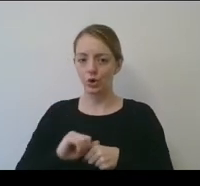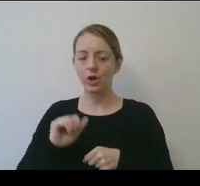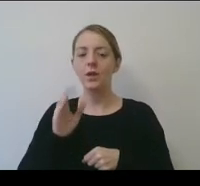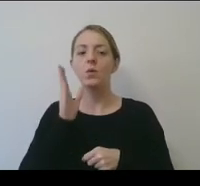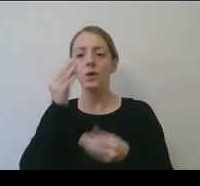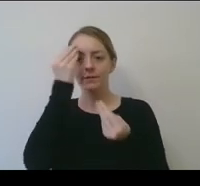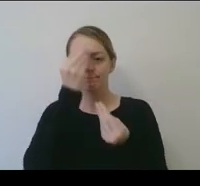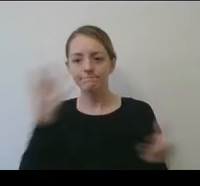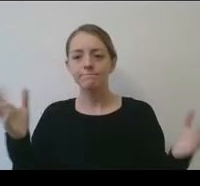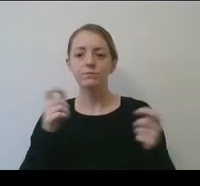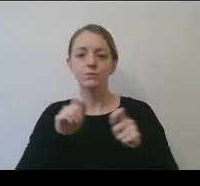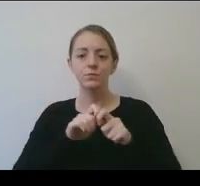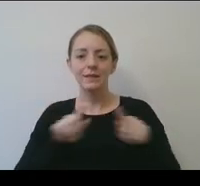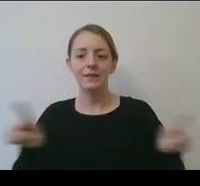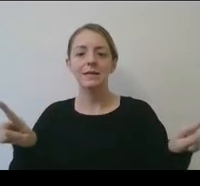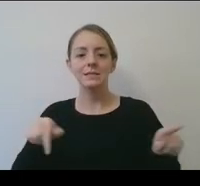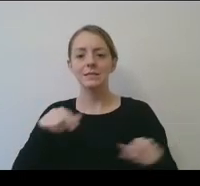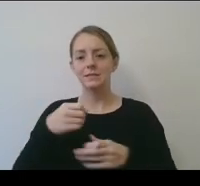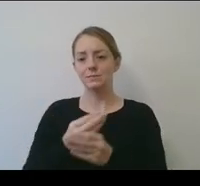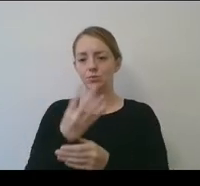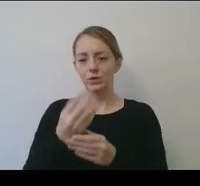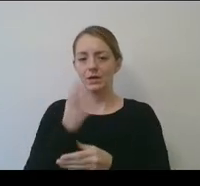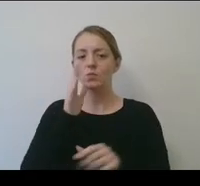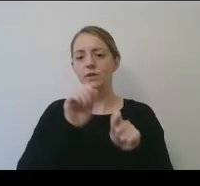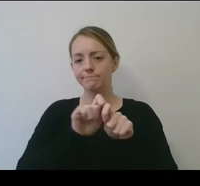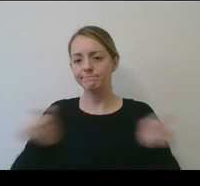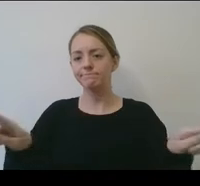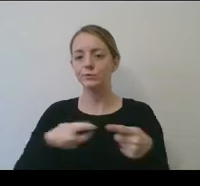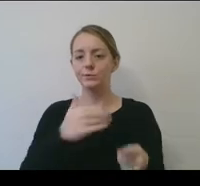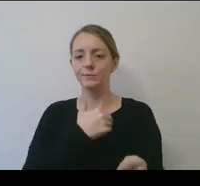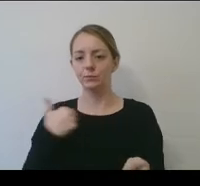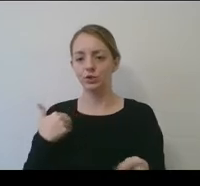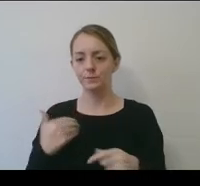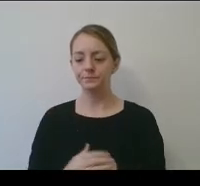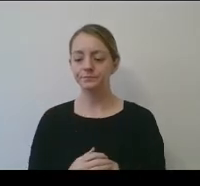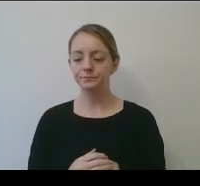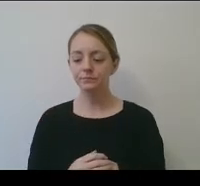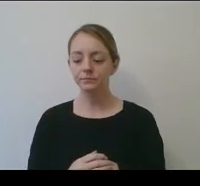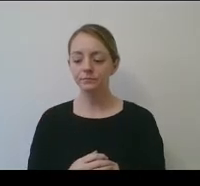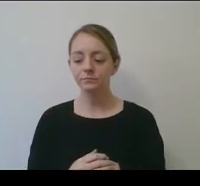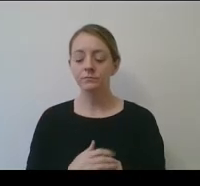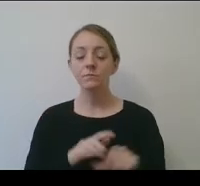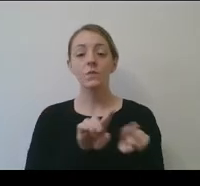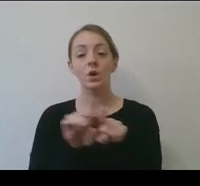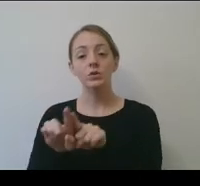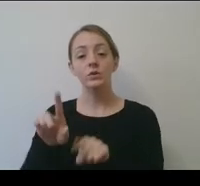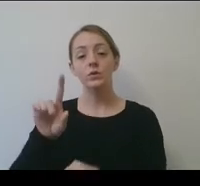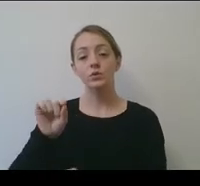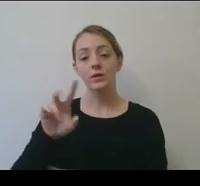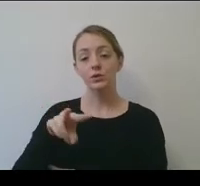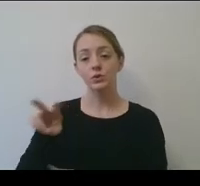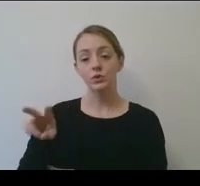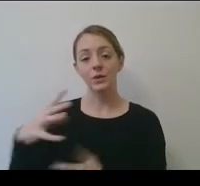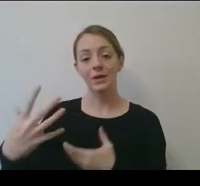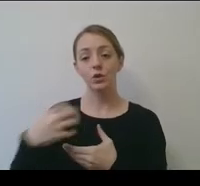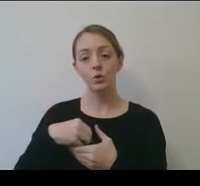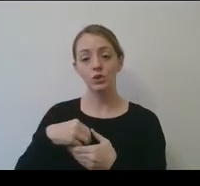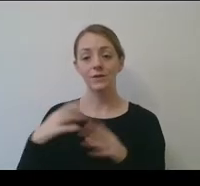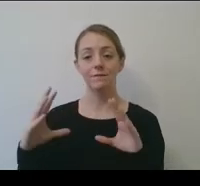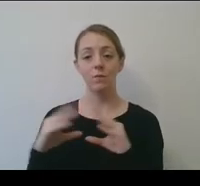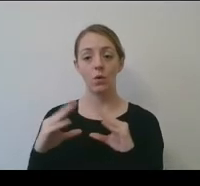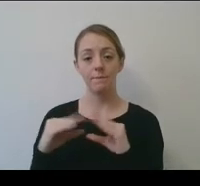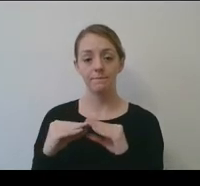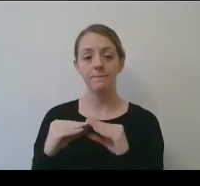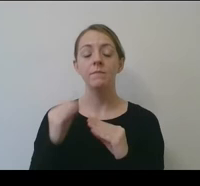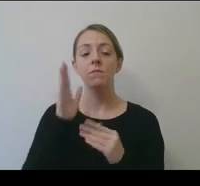page. We'll also be sending it to the membership. Also note that our 2022 inclusion forum, our annual inclusion forum, will take